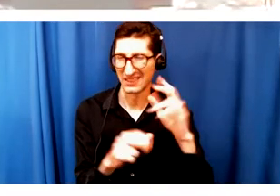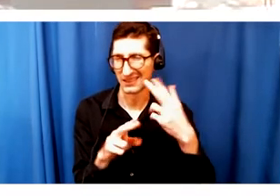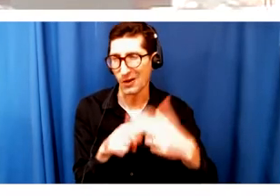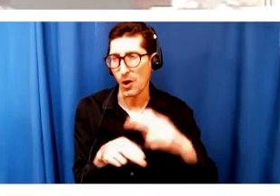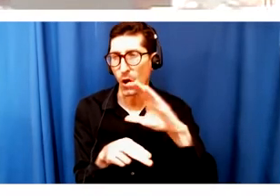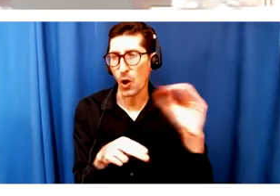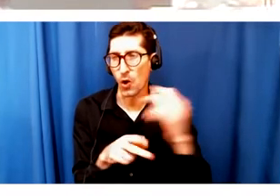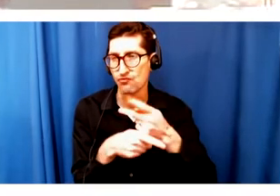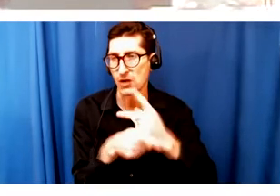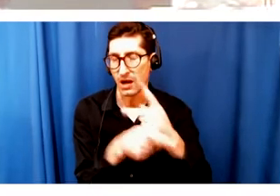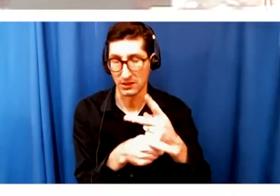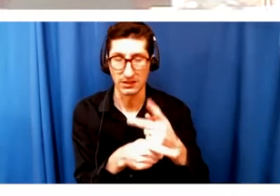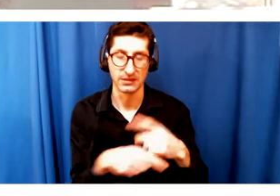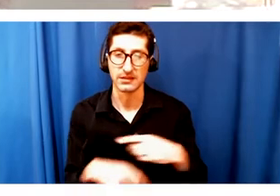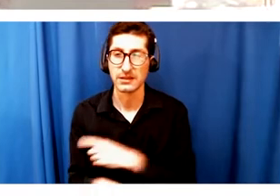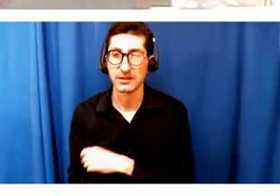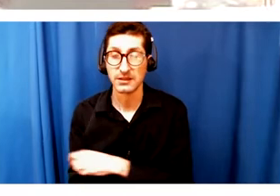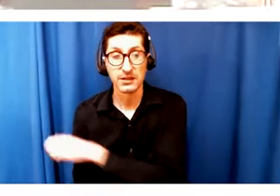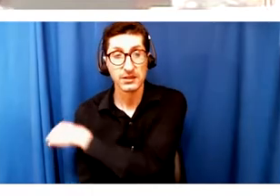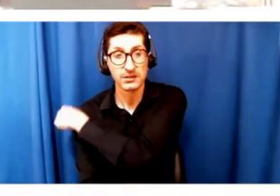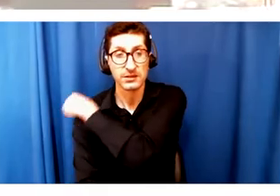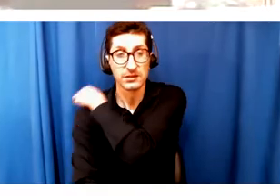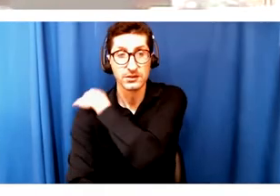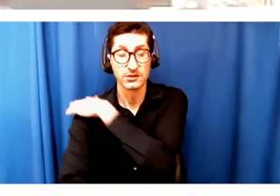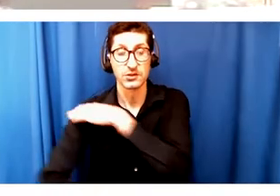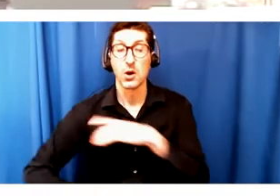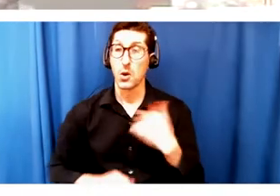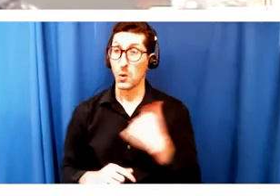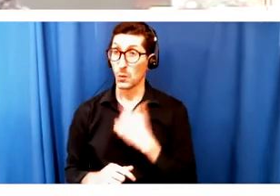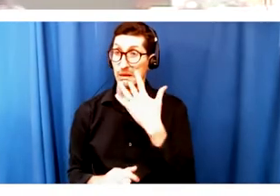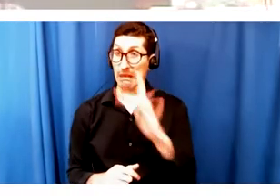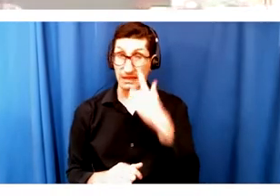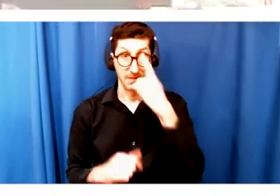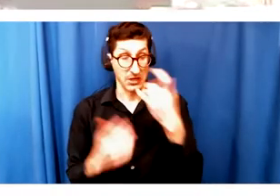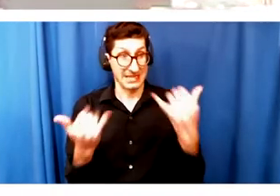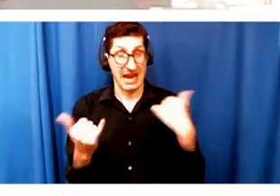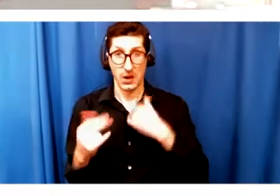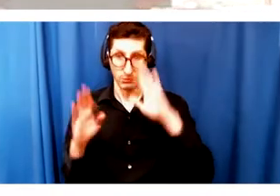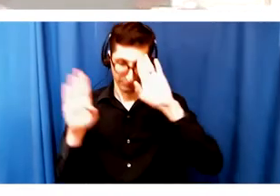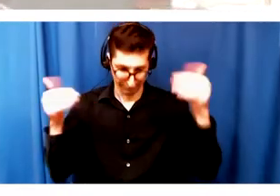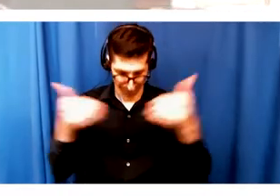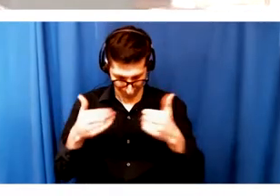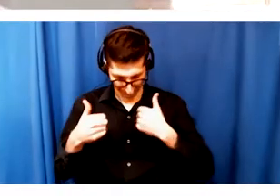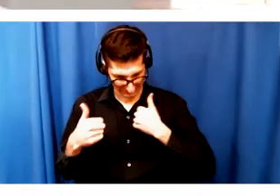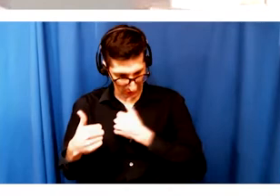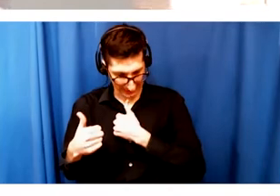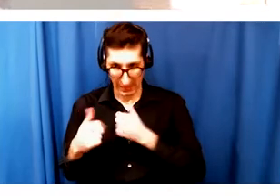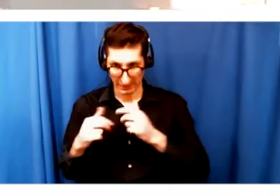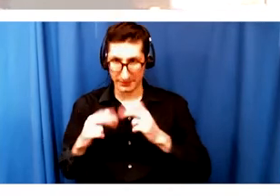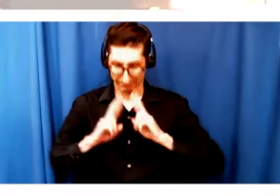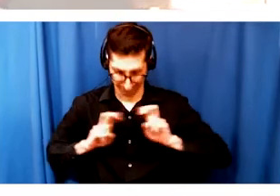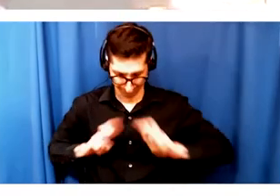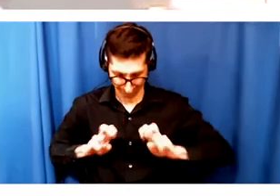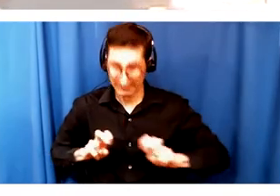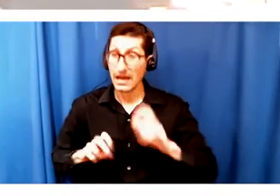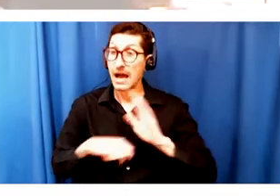kind of take this moment to work on ourselves. So for us right now, the fall, a lot of what the fall looks like